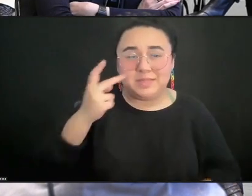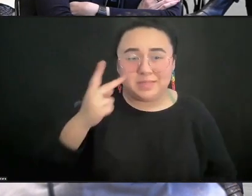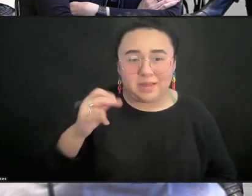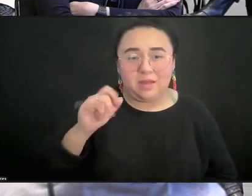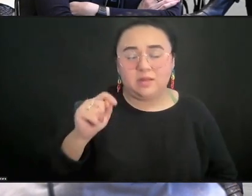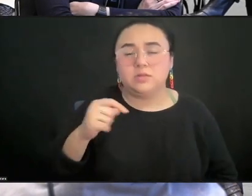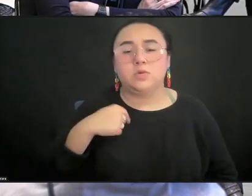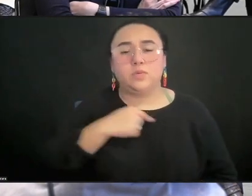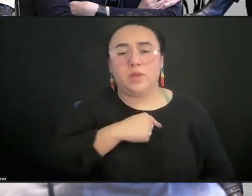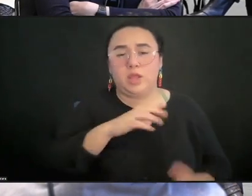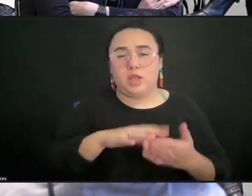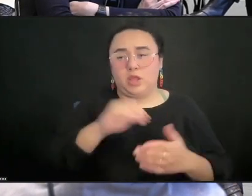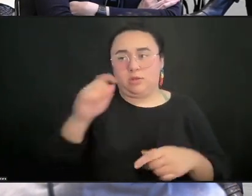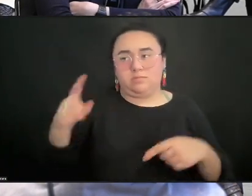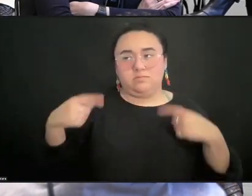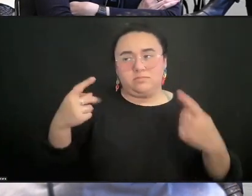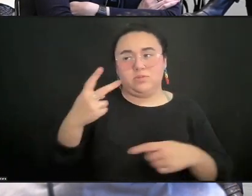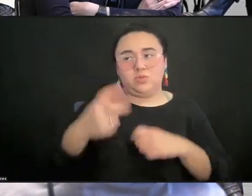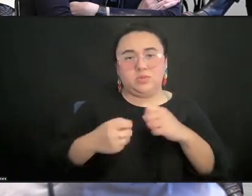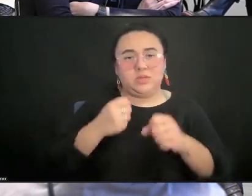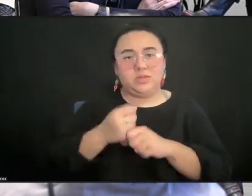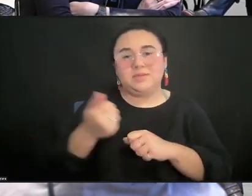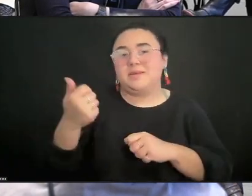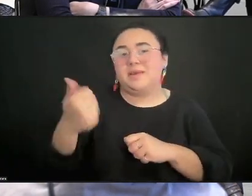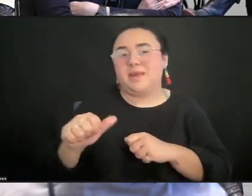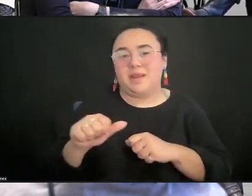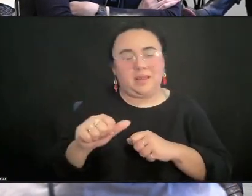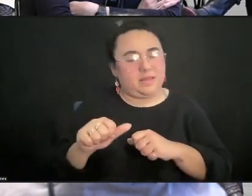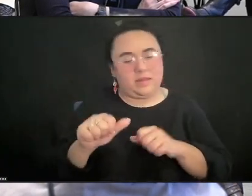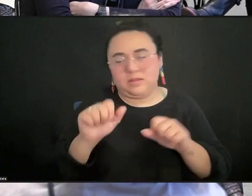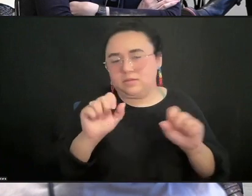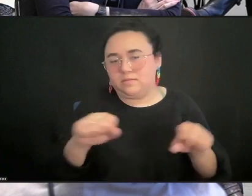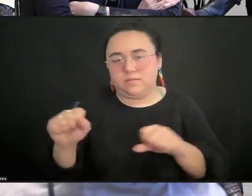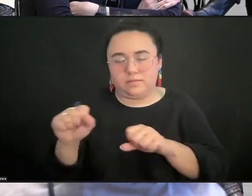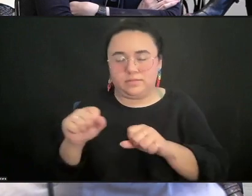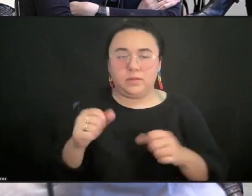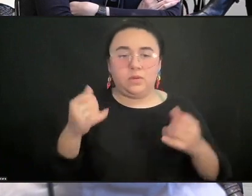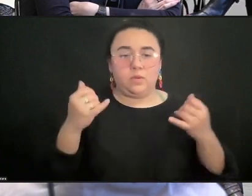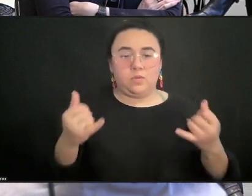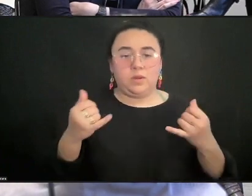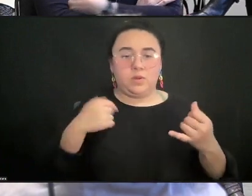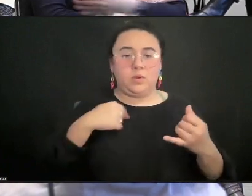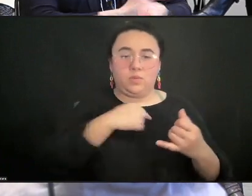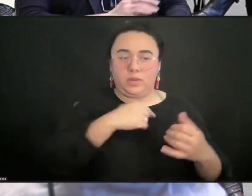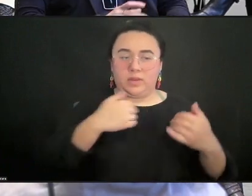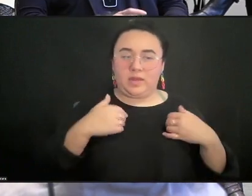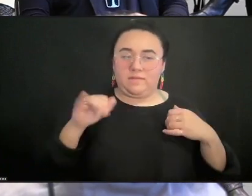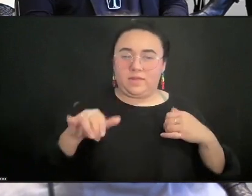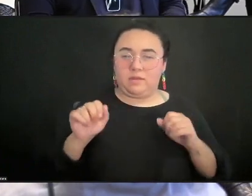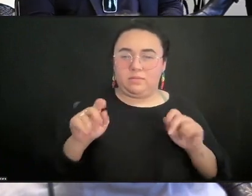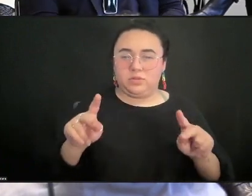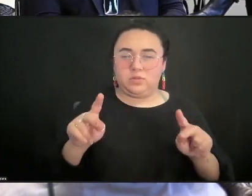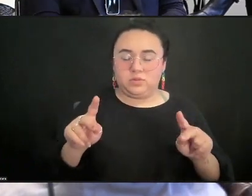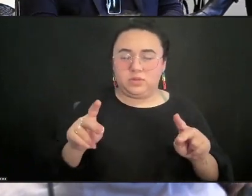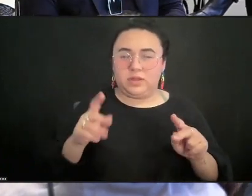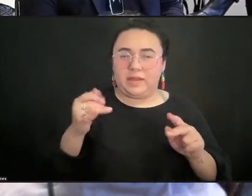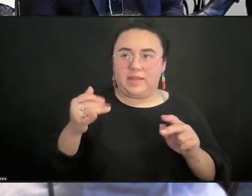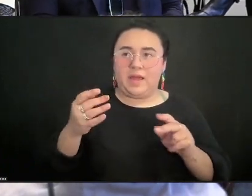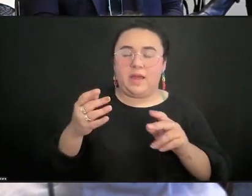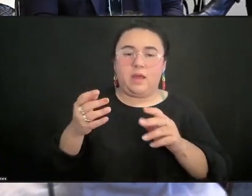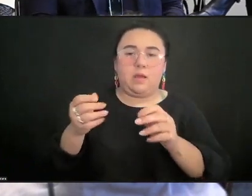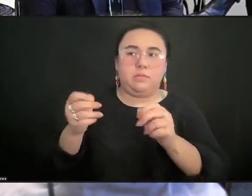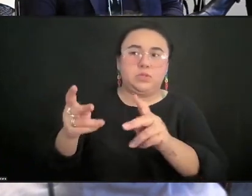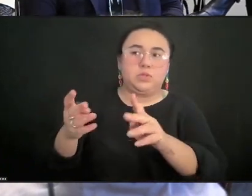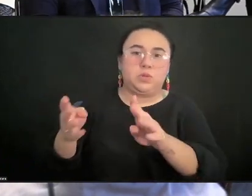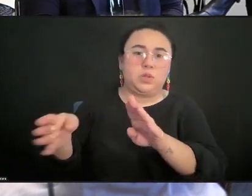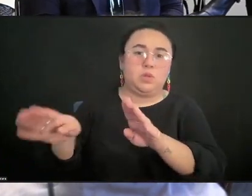possible. And right now, we have the opportunity that that door is closing really quickly with regards to whether or not we're going to go